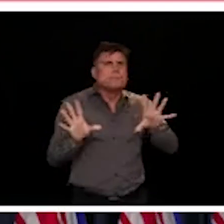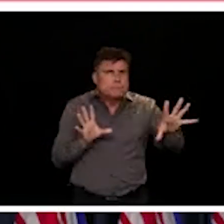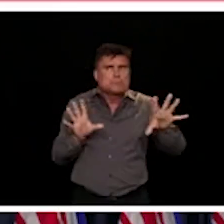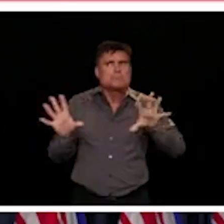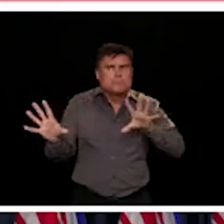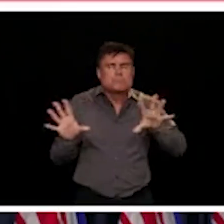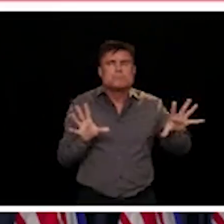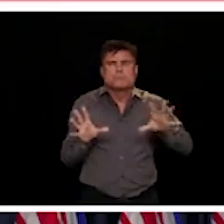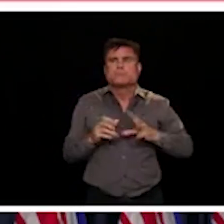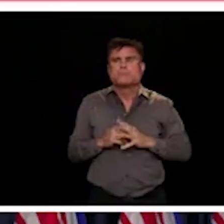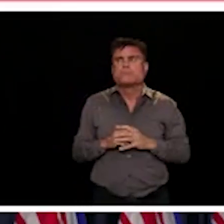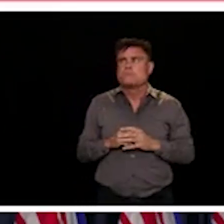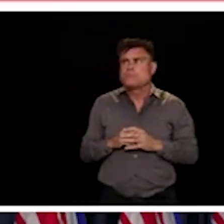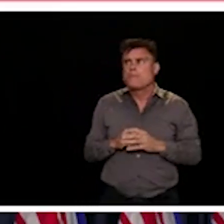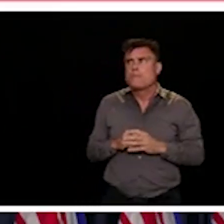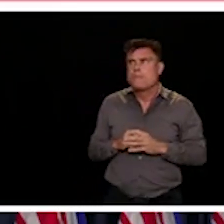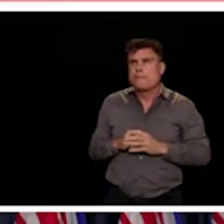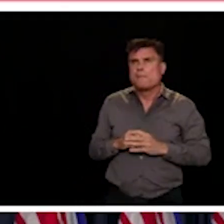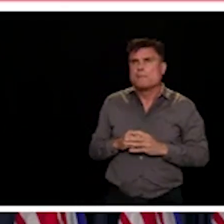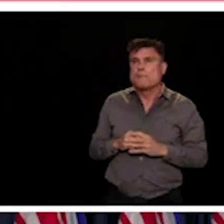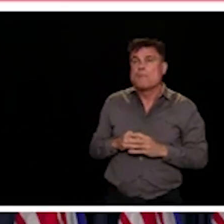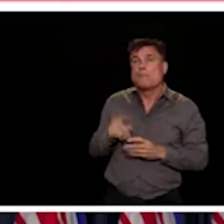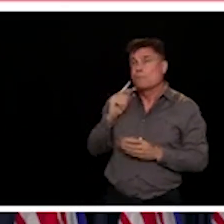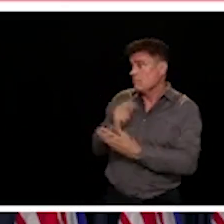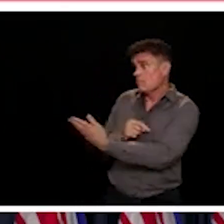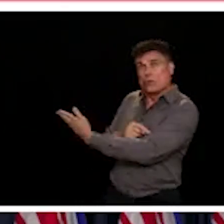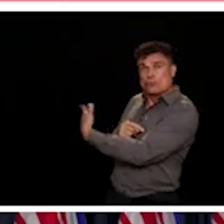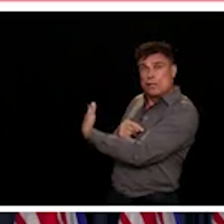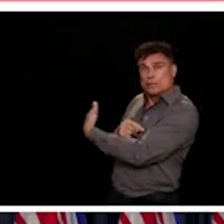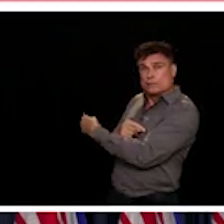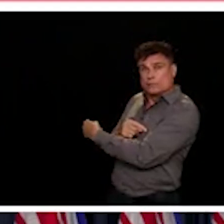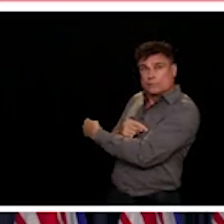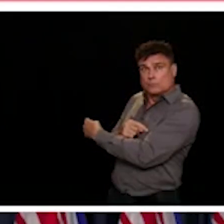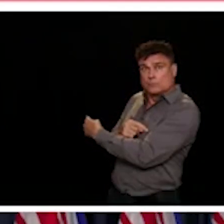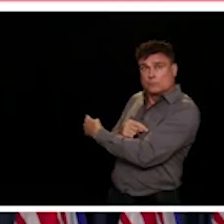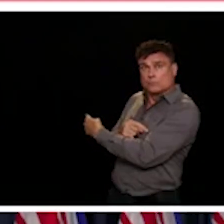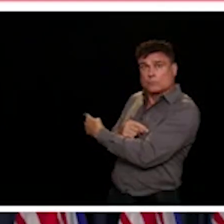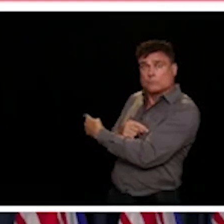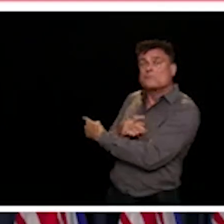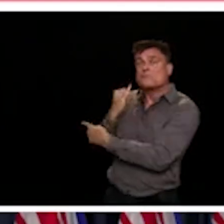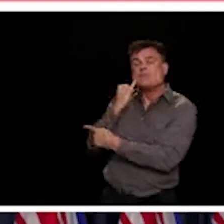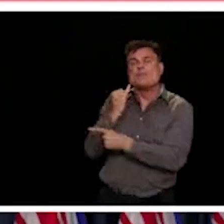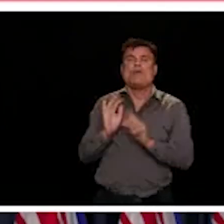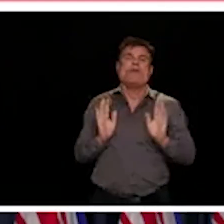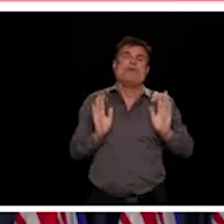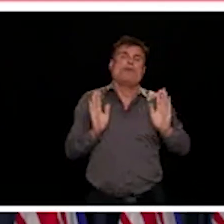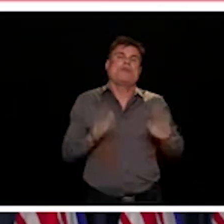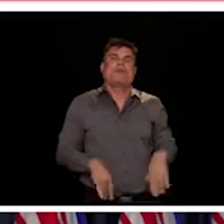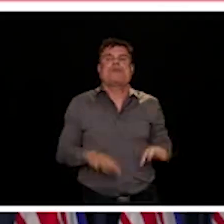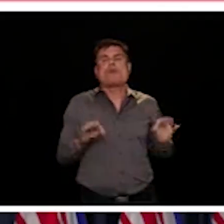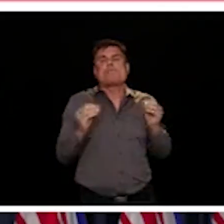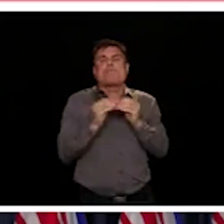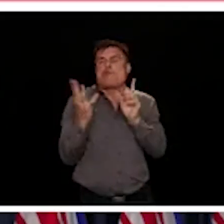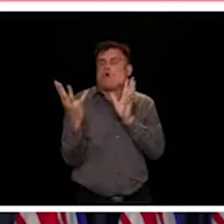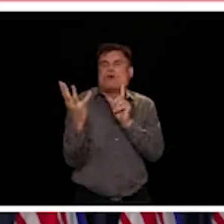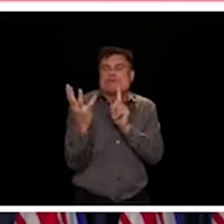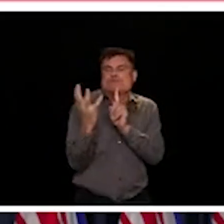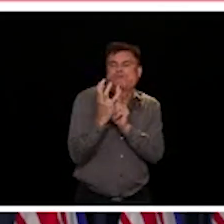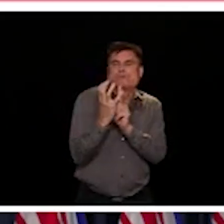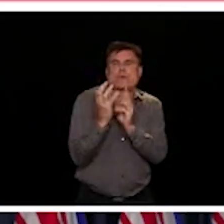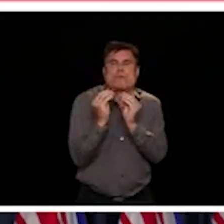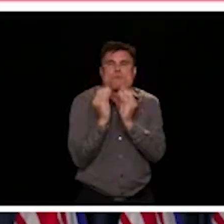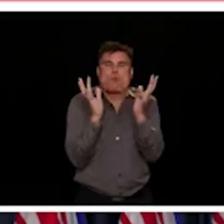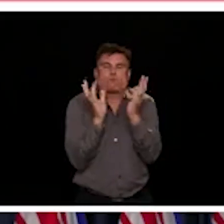which I would say we are at right now, we need to find about 75% of people within one to three days